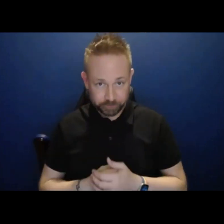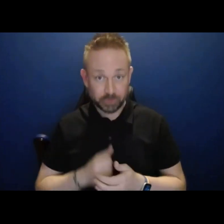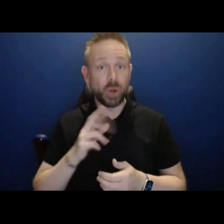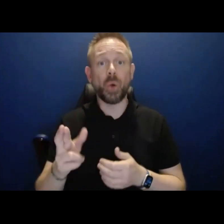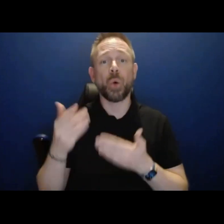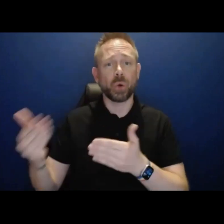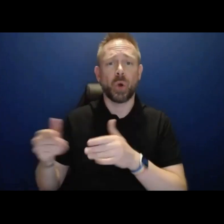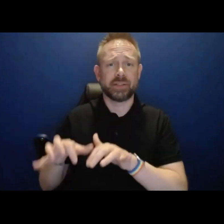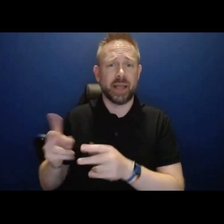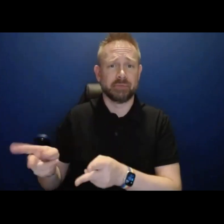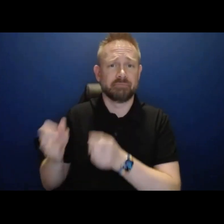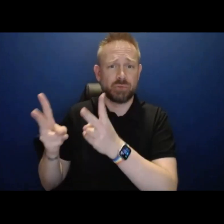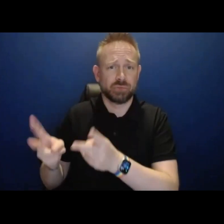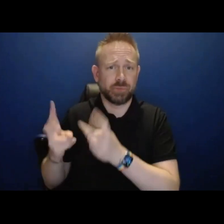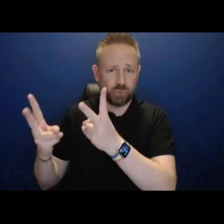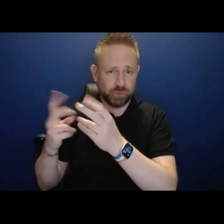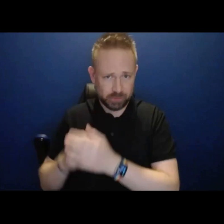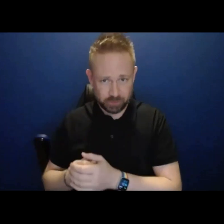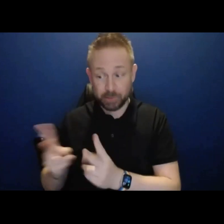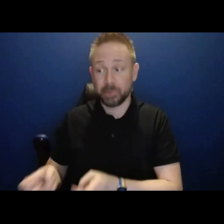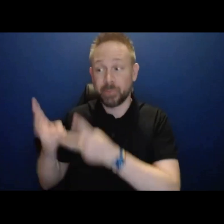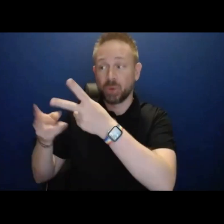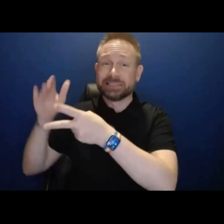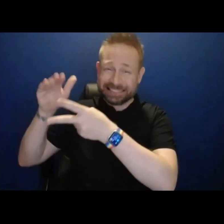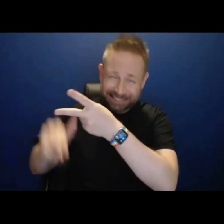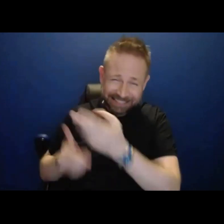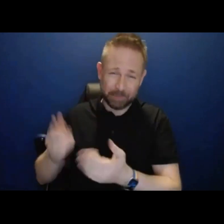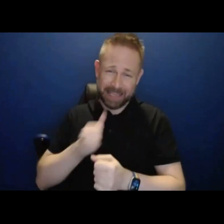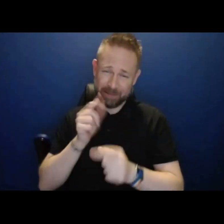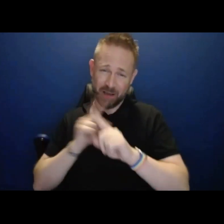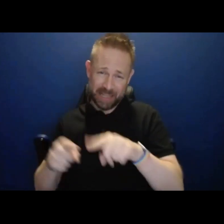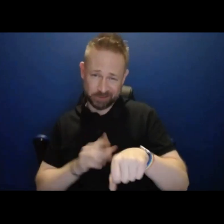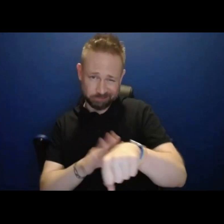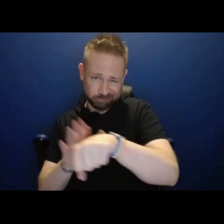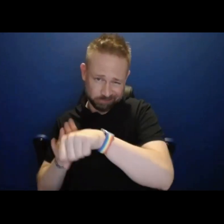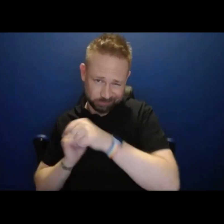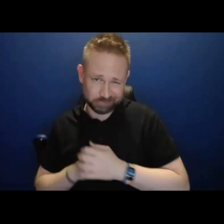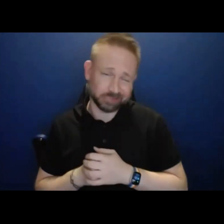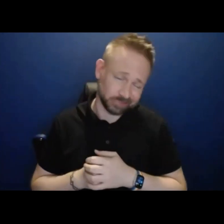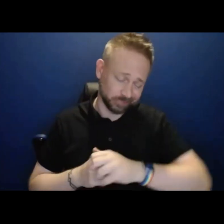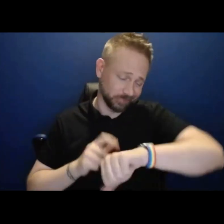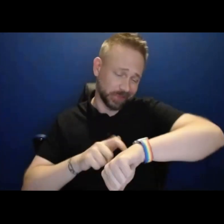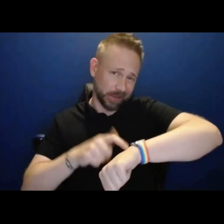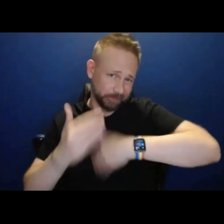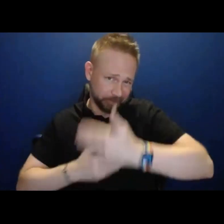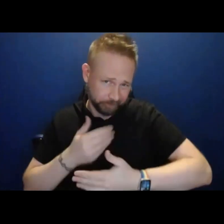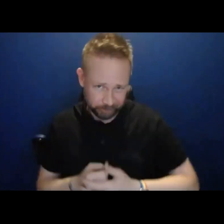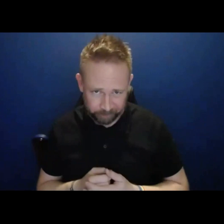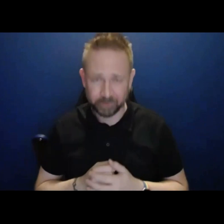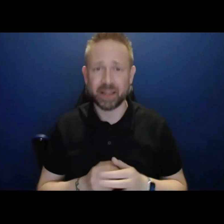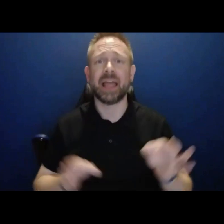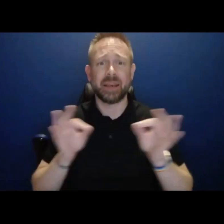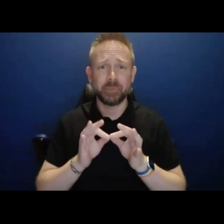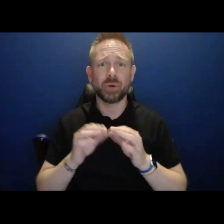questions here. Just recognize that we might not get to those ones here today. We'd like to ensure that we get questions from across the university. So